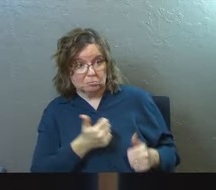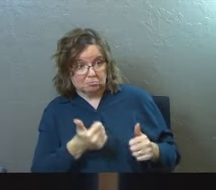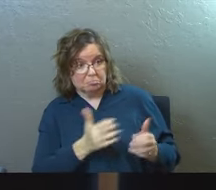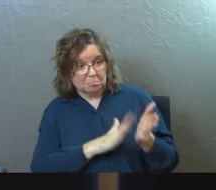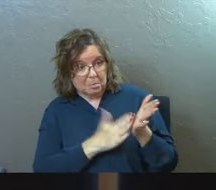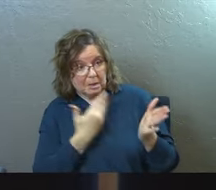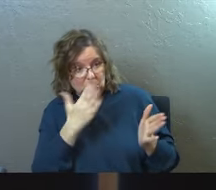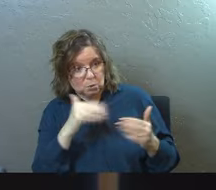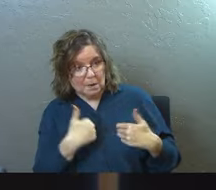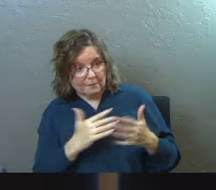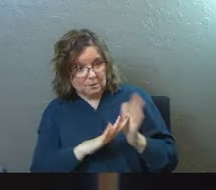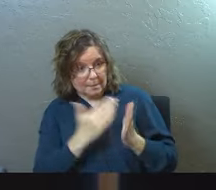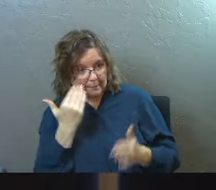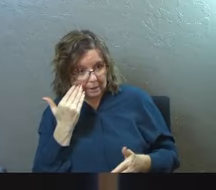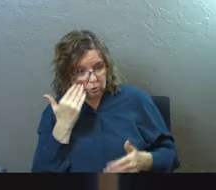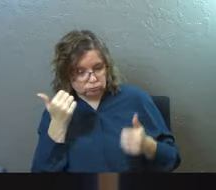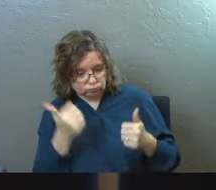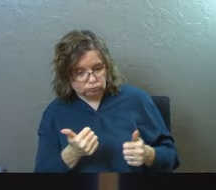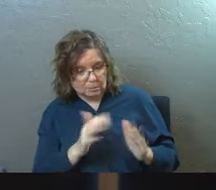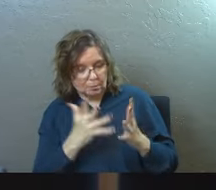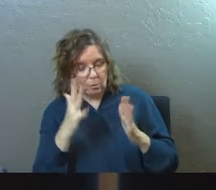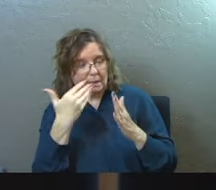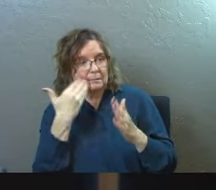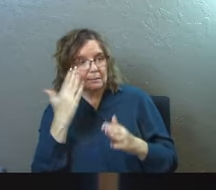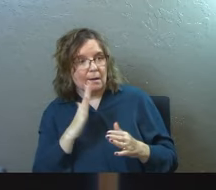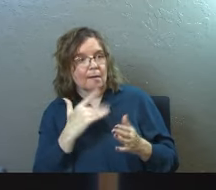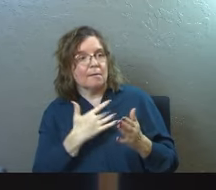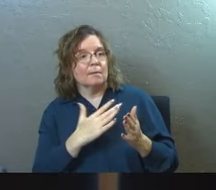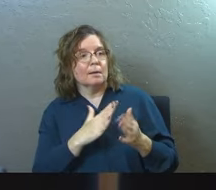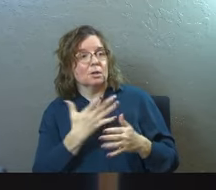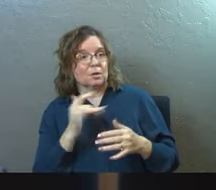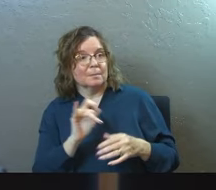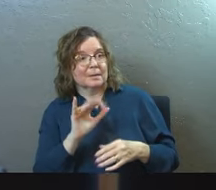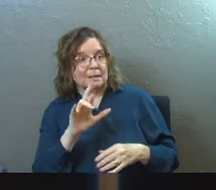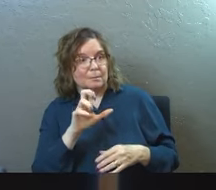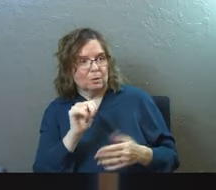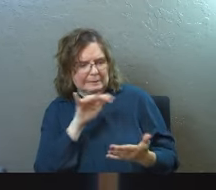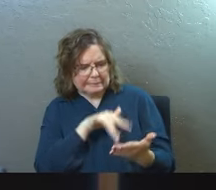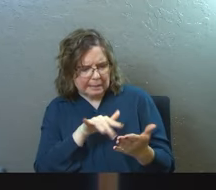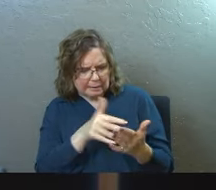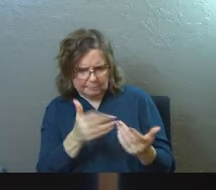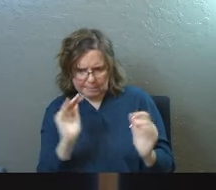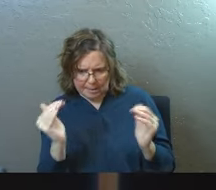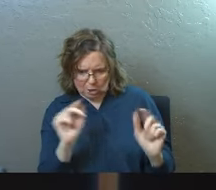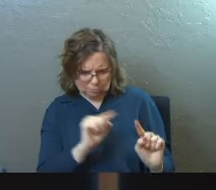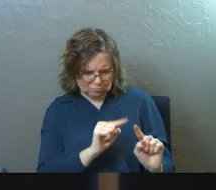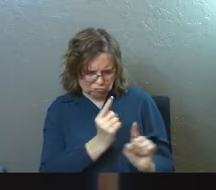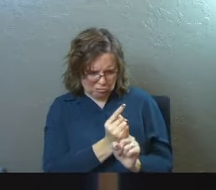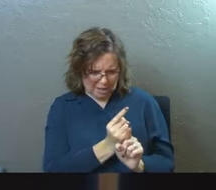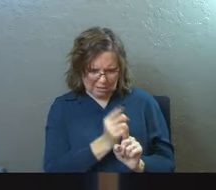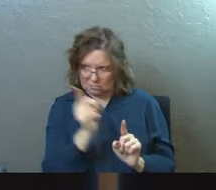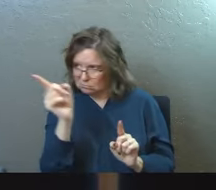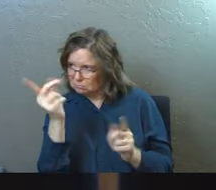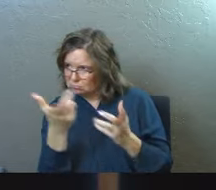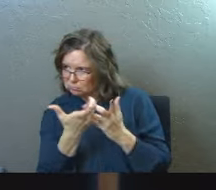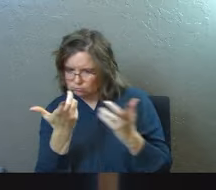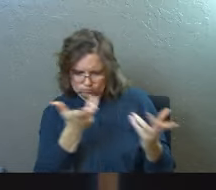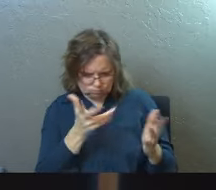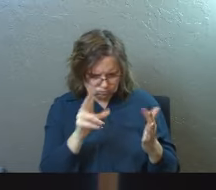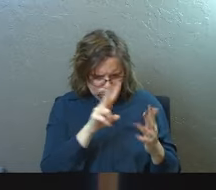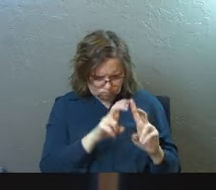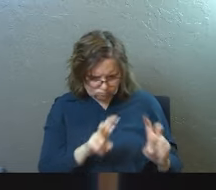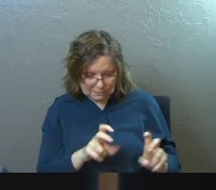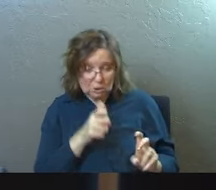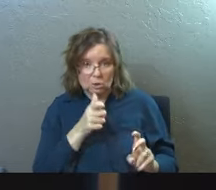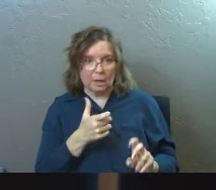Praise God that you've got some Bible knowledge. Praise God that you're being like the Bereans of old and you're actually comparing what you hear from a